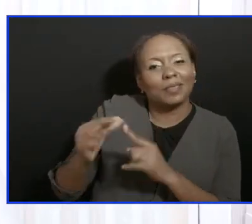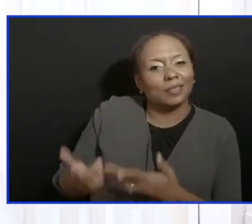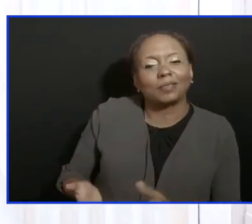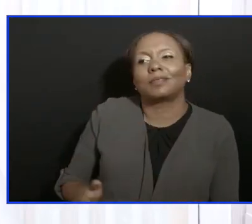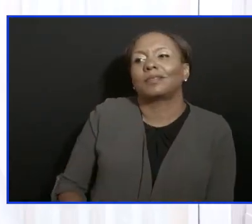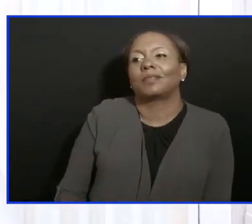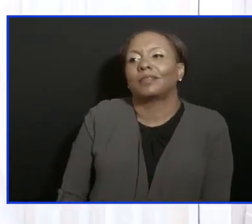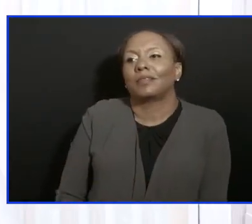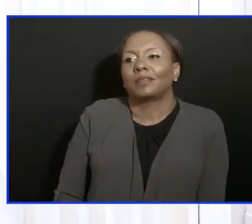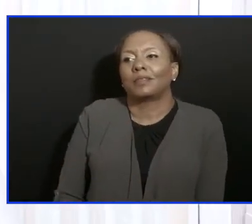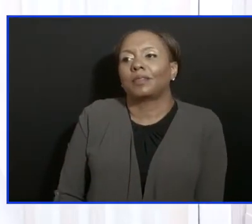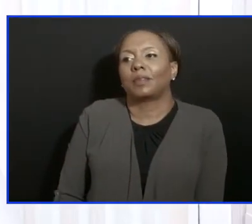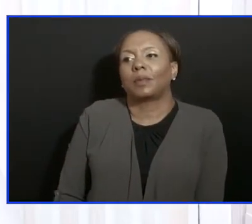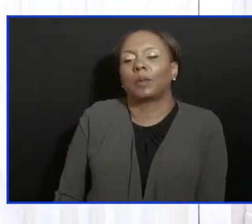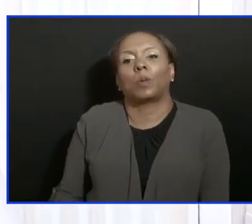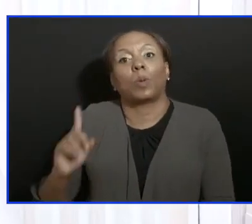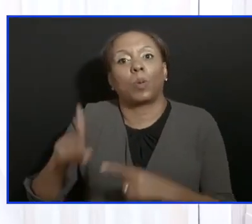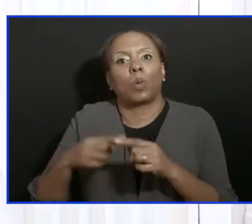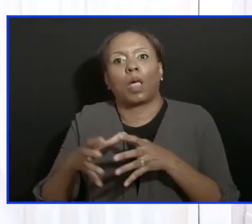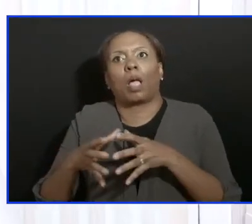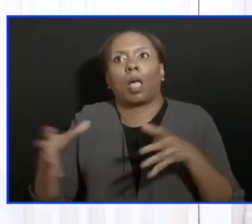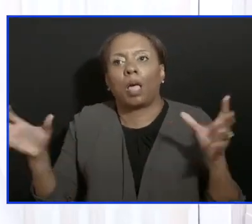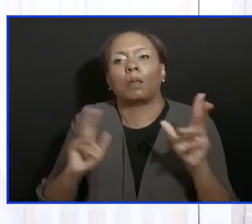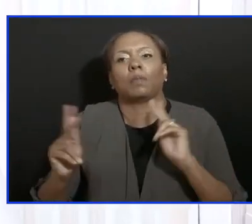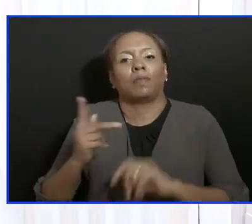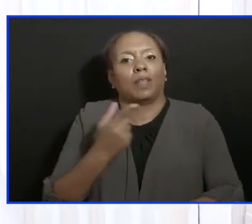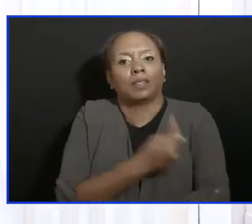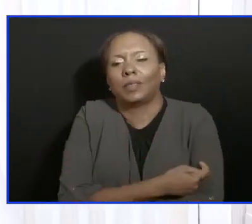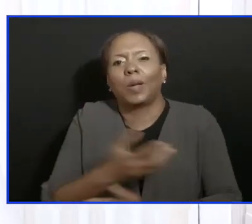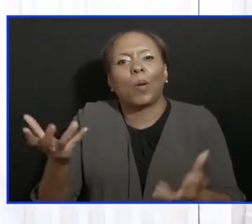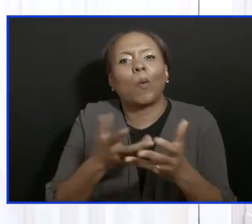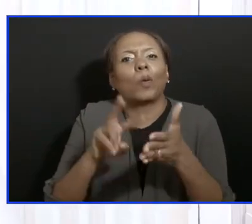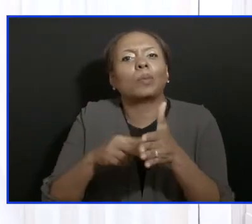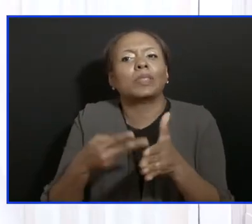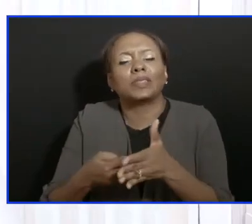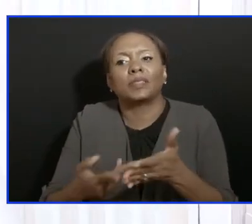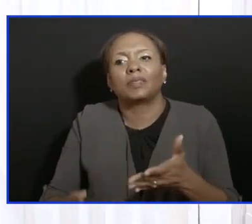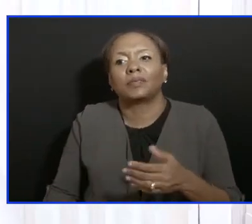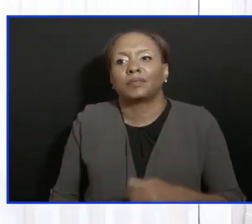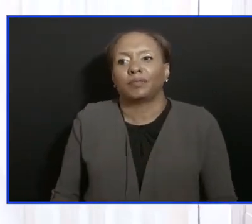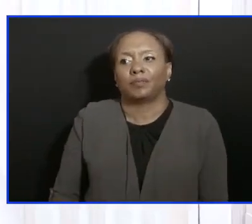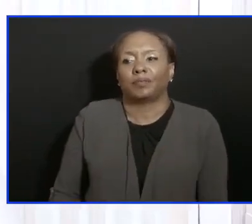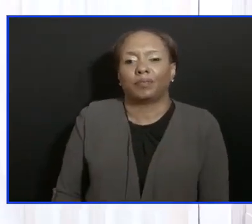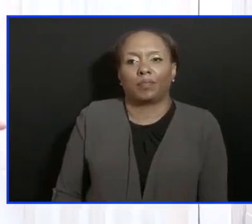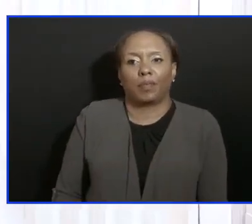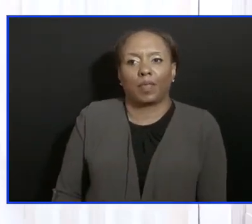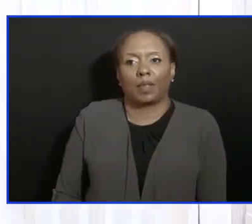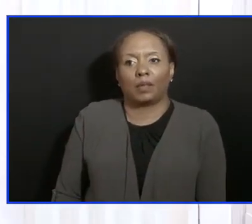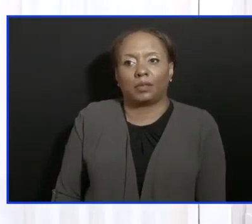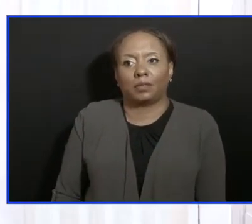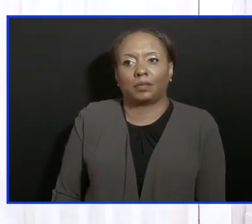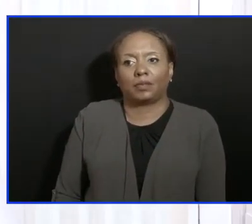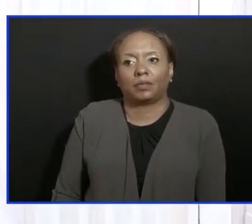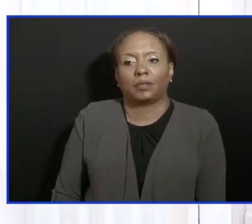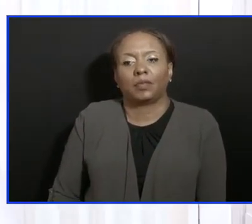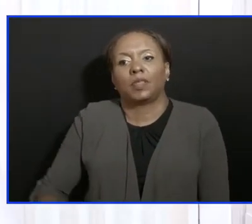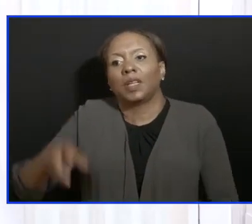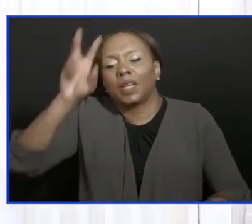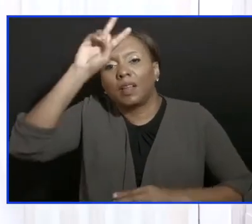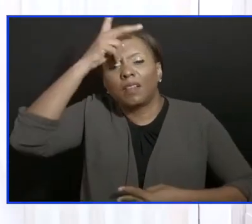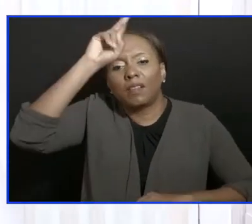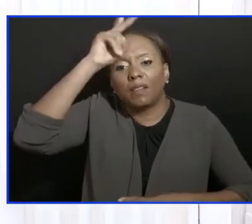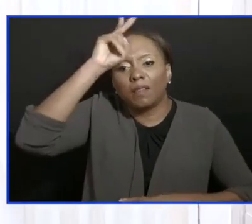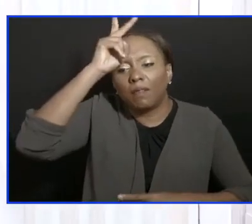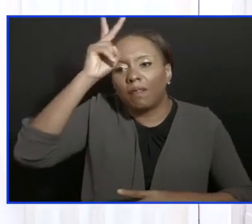mean by having so many people vaccinated? Because what does it do to the virus? The virus doesn't go anywhere and find people on its own. The